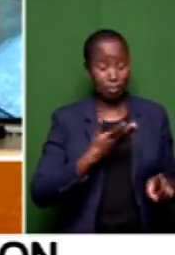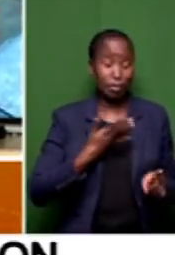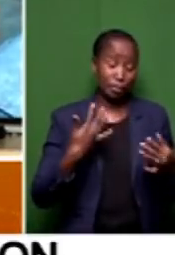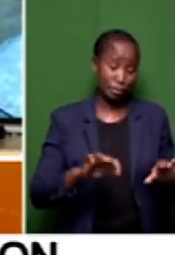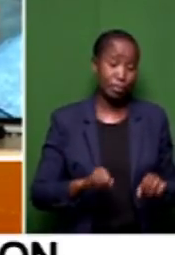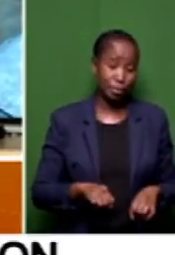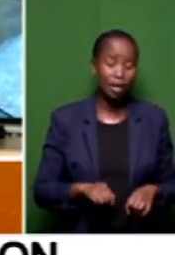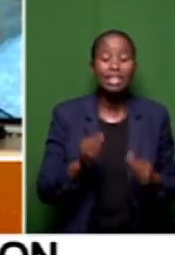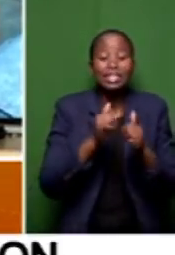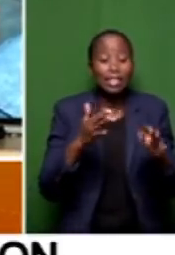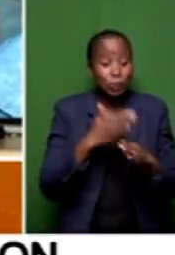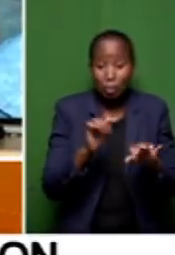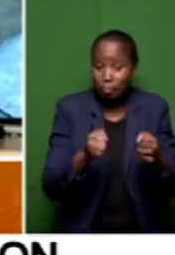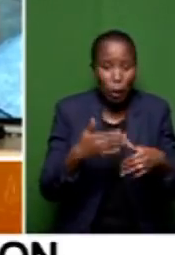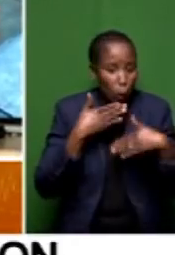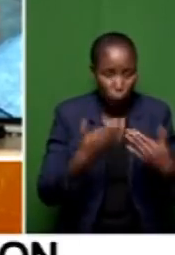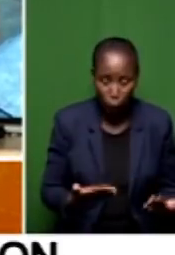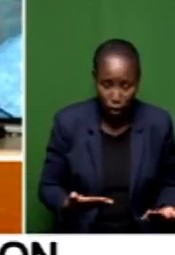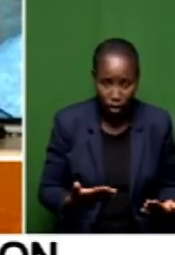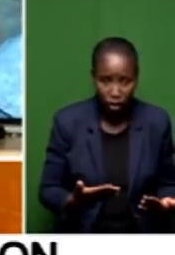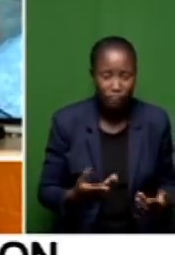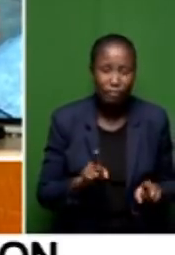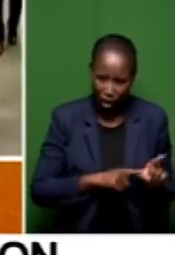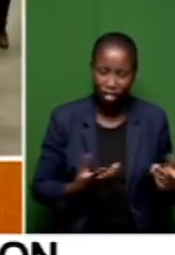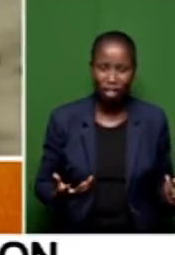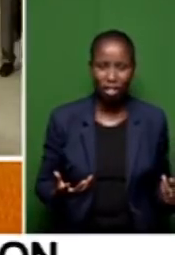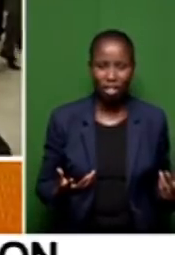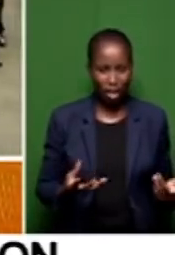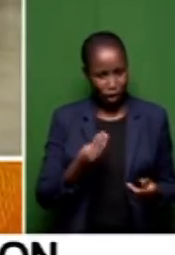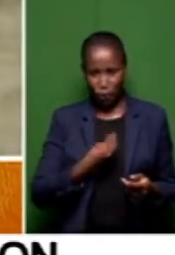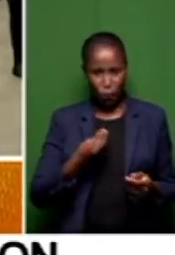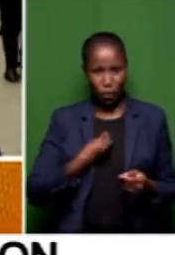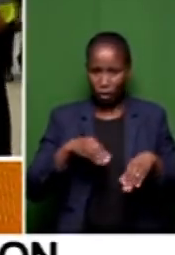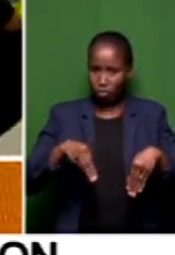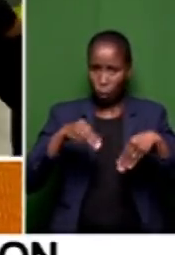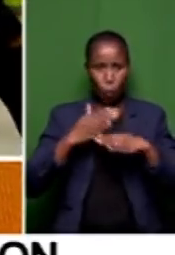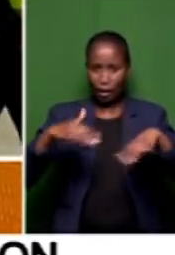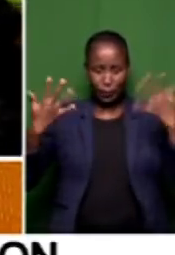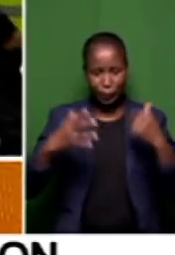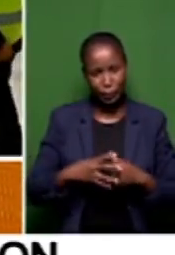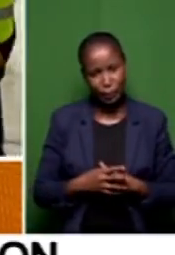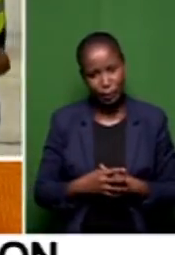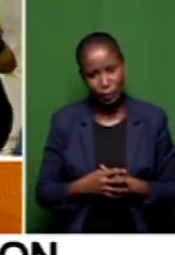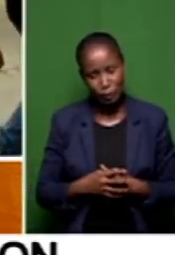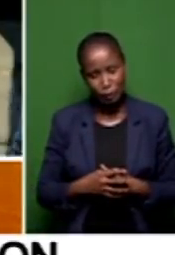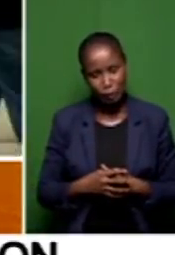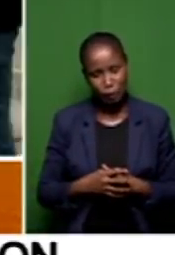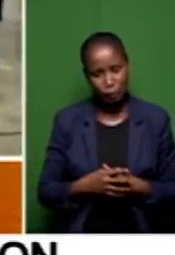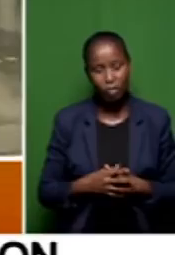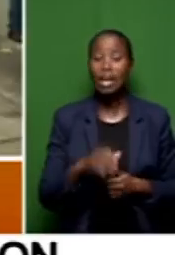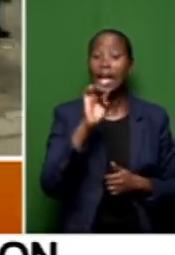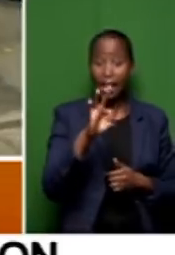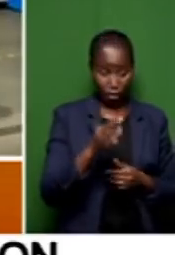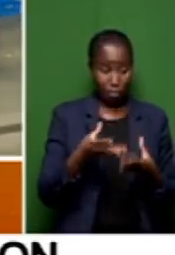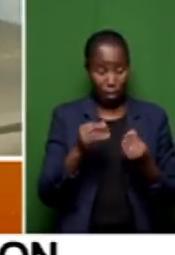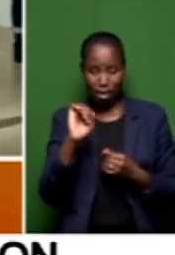Starting from job creation, they are failing. Our youth are not employed outside there. You have to be employed. If you are employed,